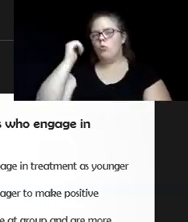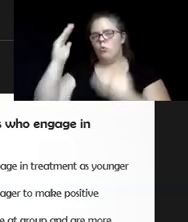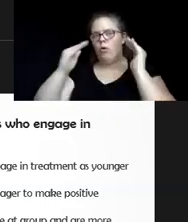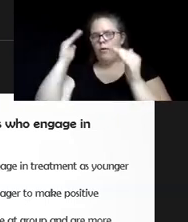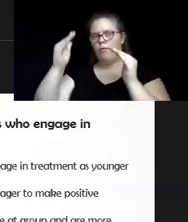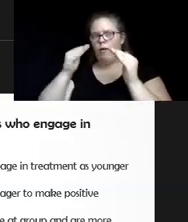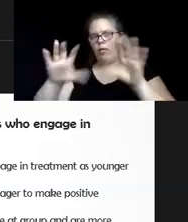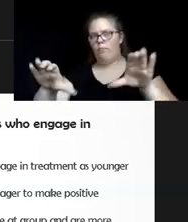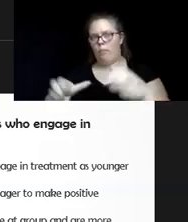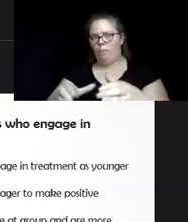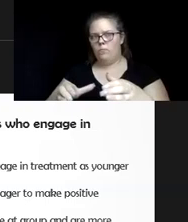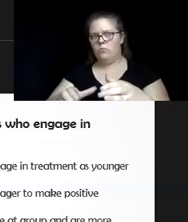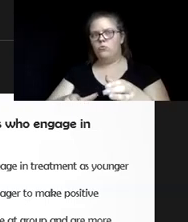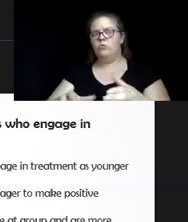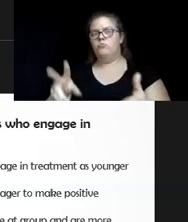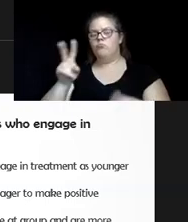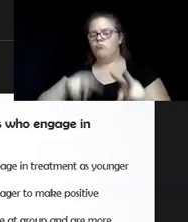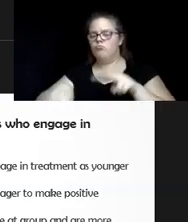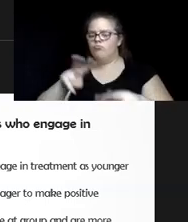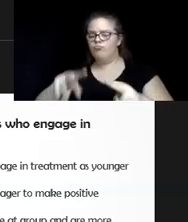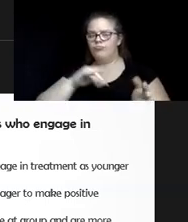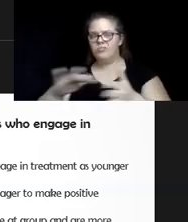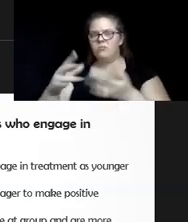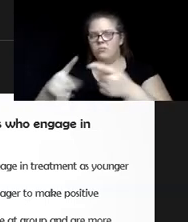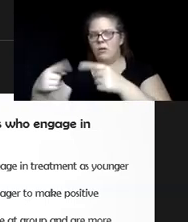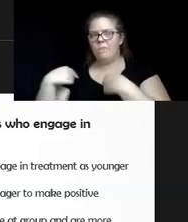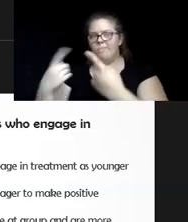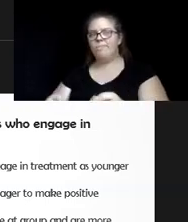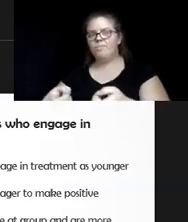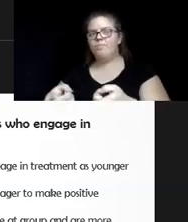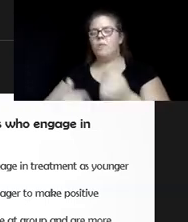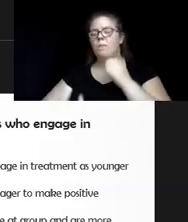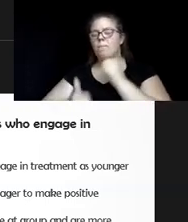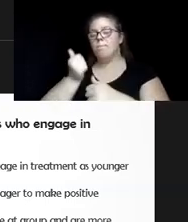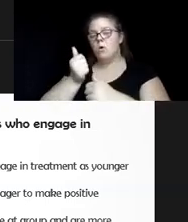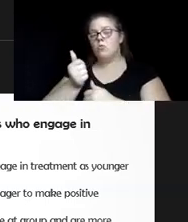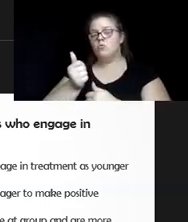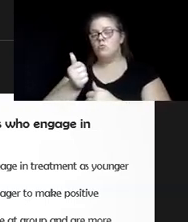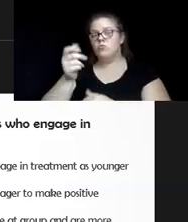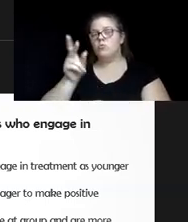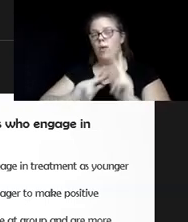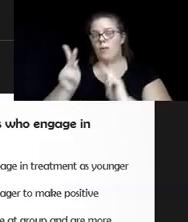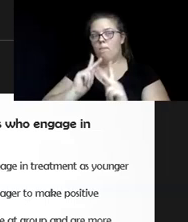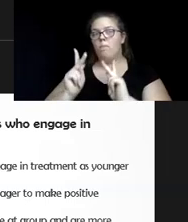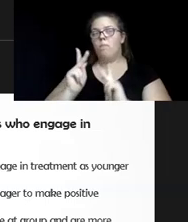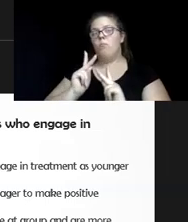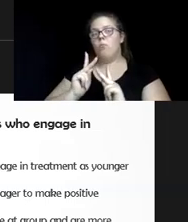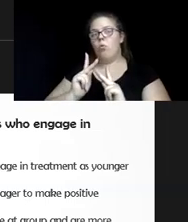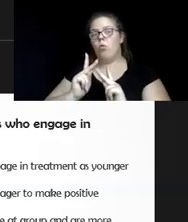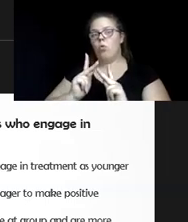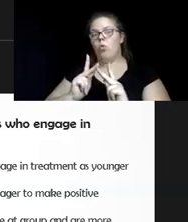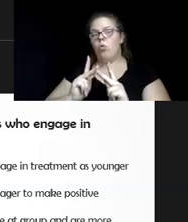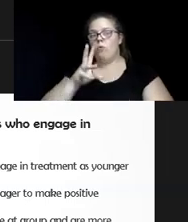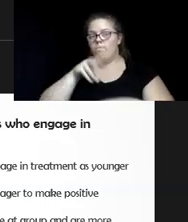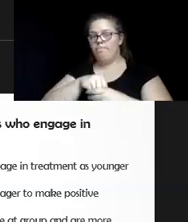If you look at the studies that have been done, most of the people who are recruited for